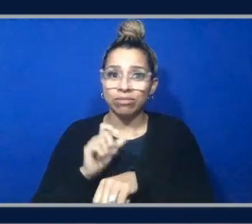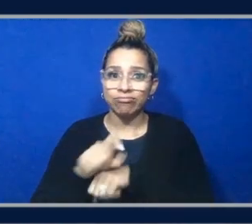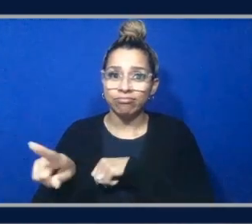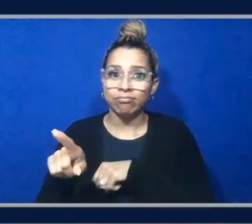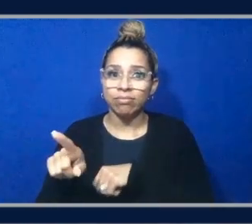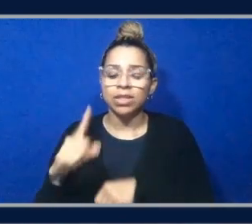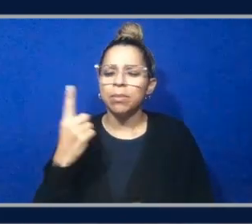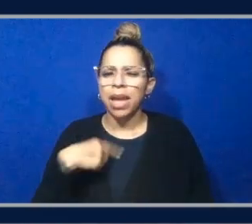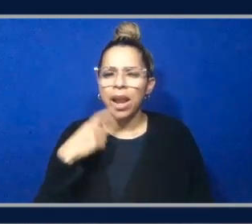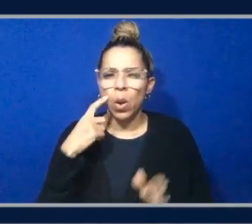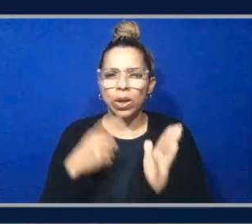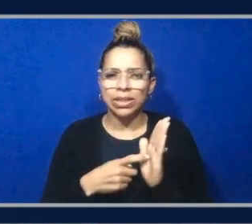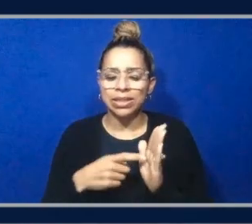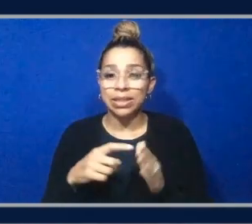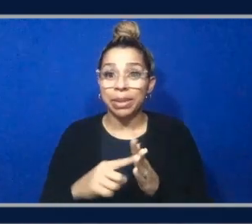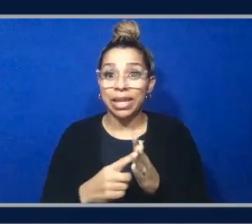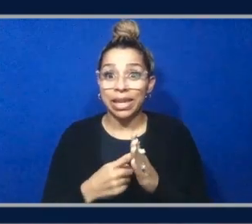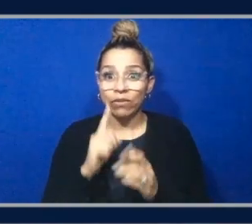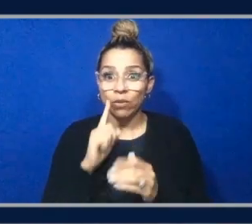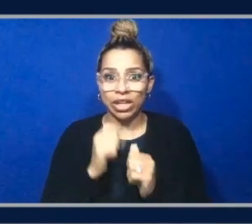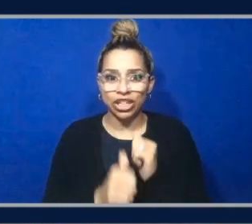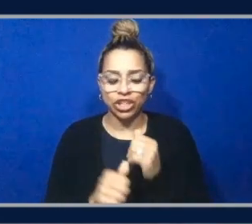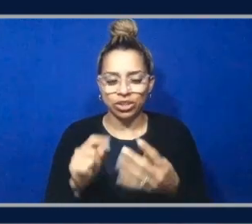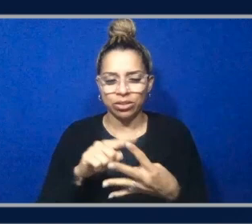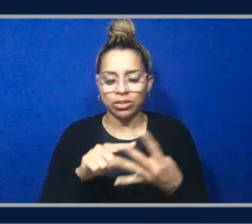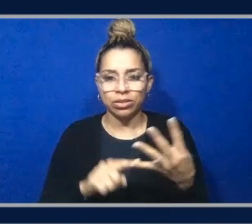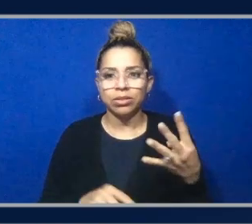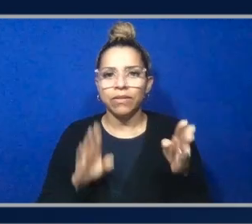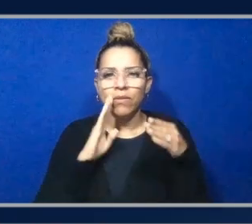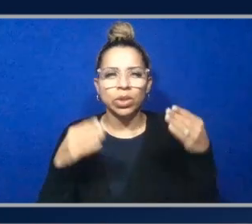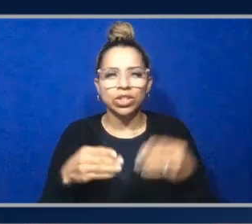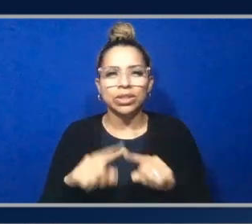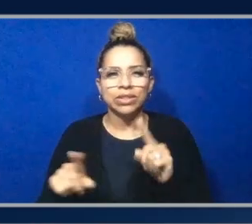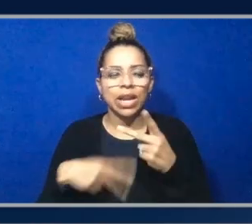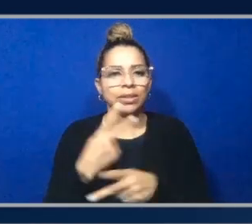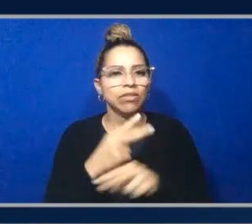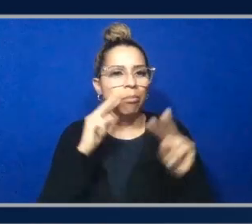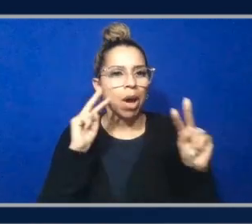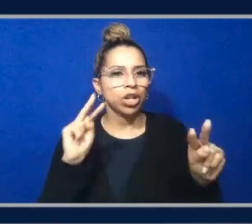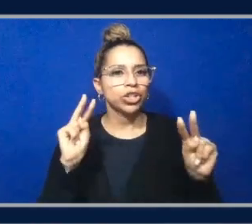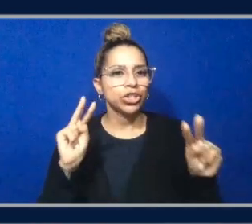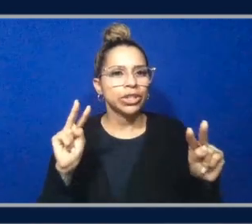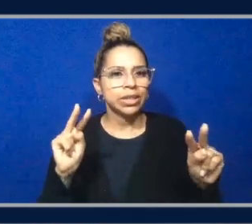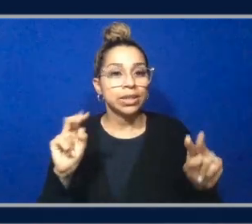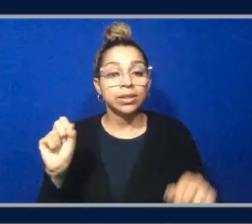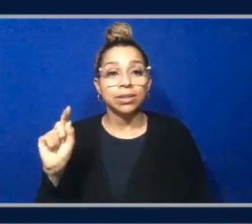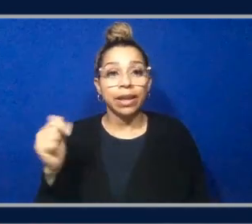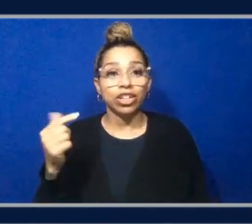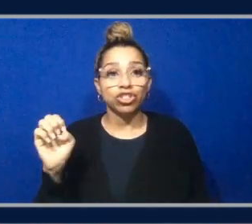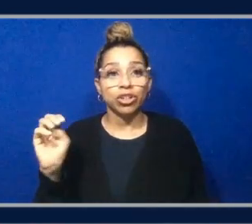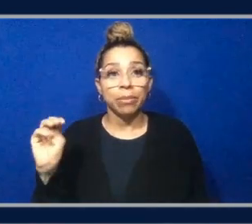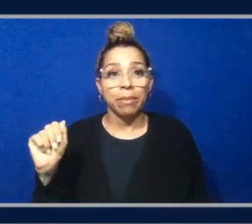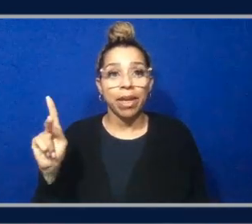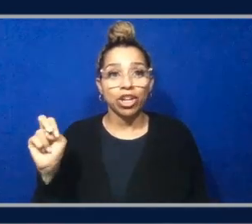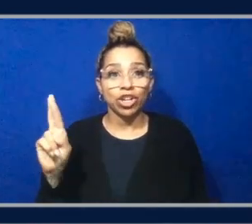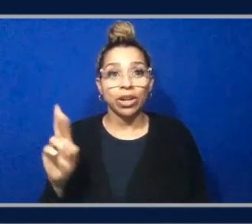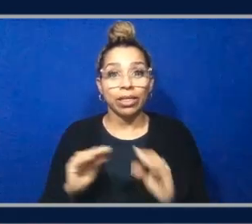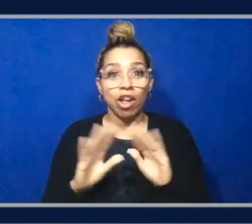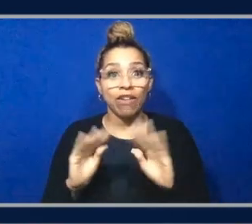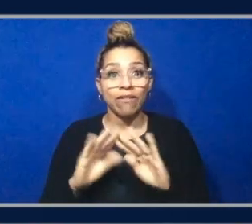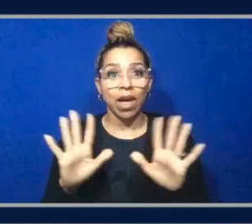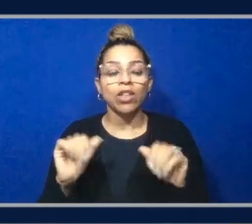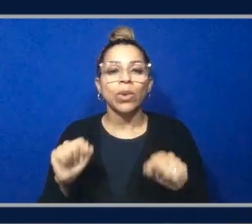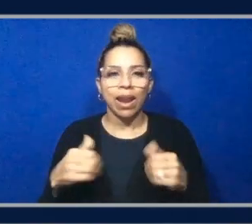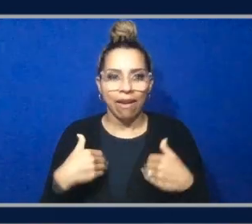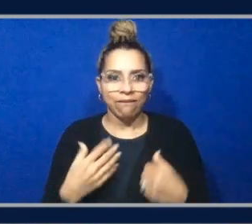beginning of each of these responses is focusing on different types of monitoring. In fact, with the SageMaker clarify, you can do four different types of